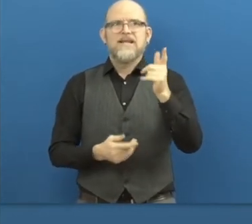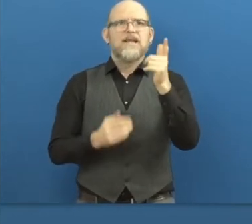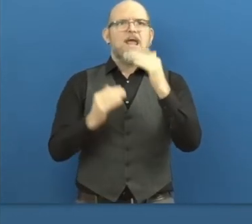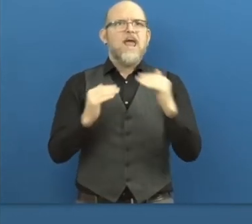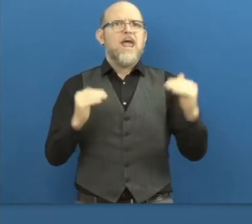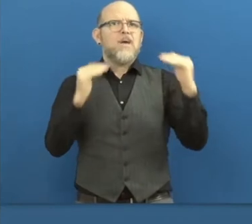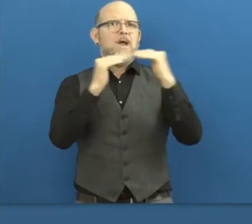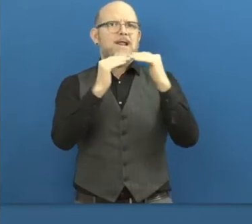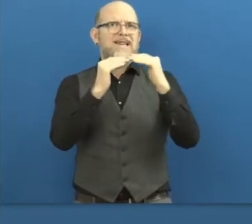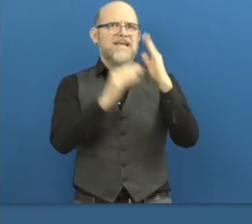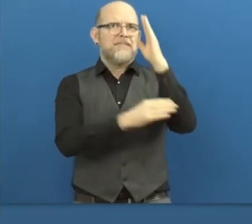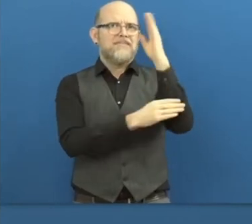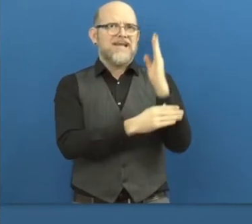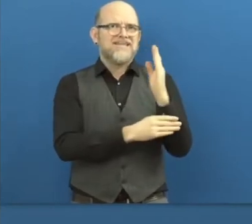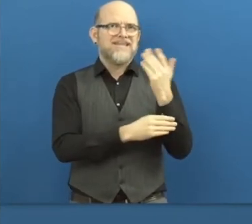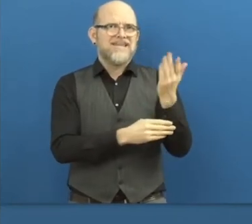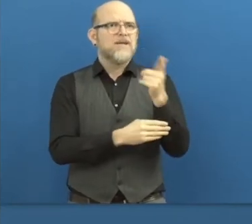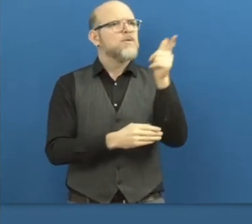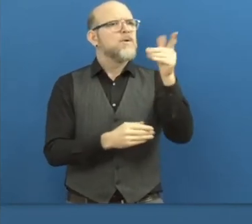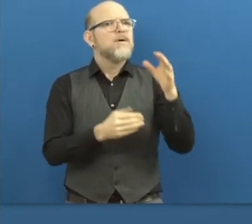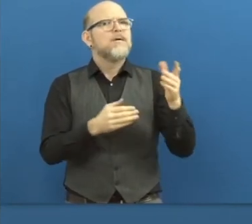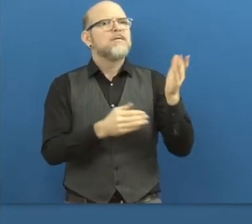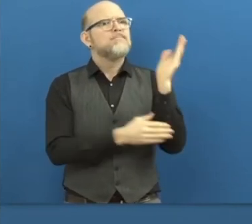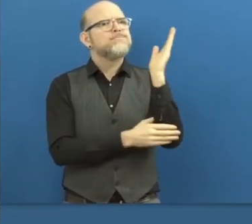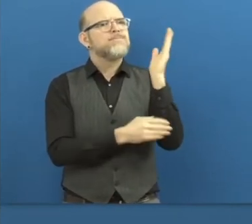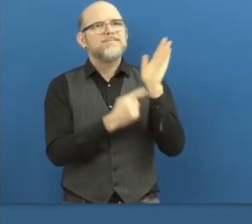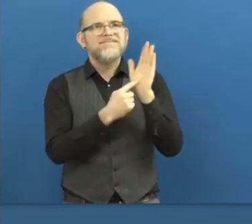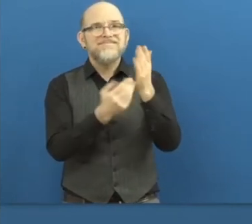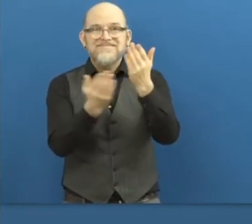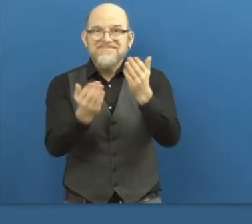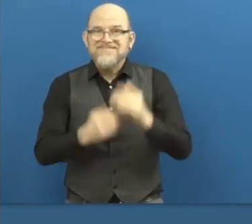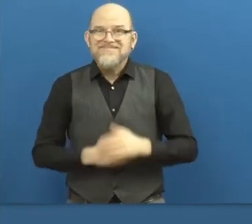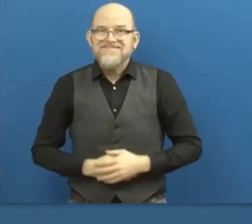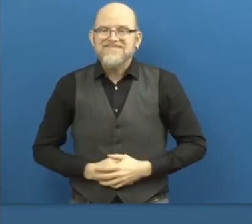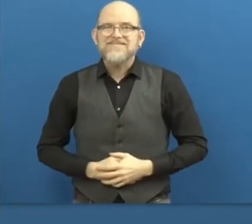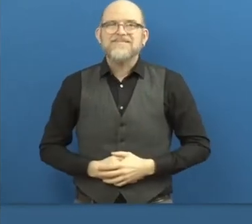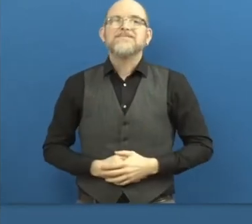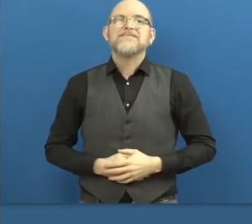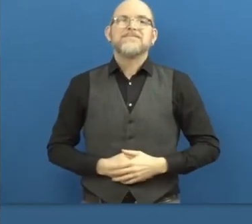Brazil to introduce his organization. Great.